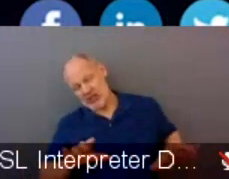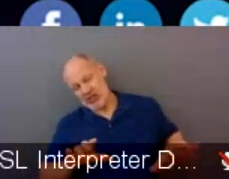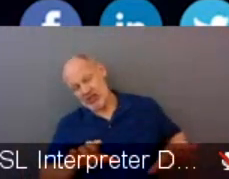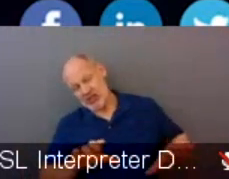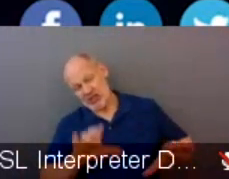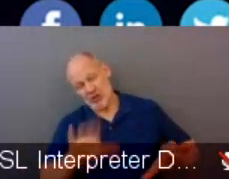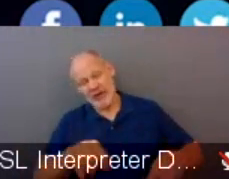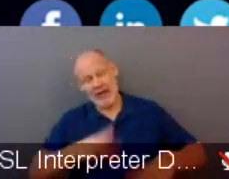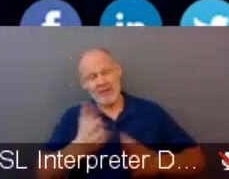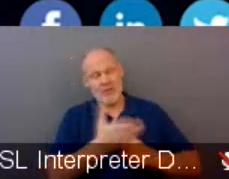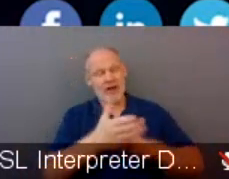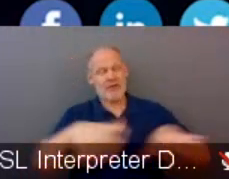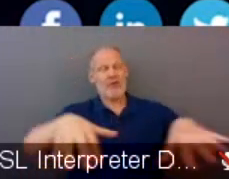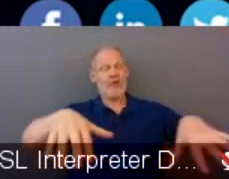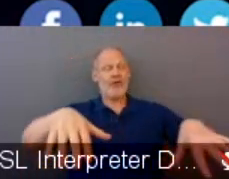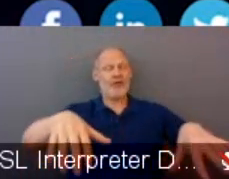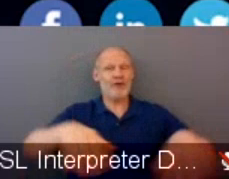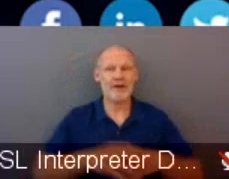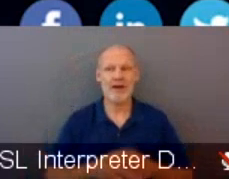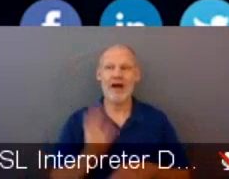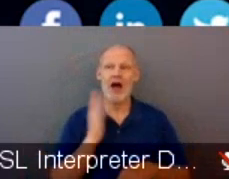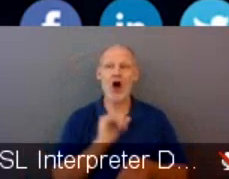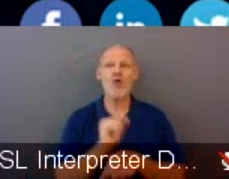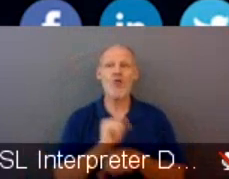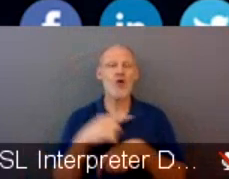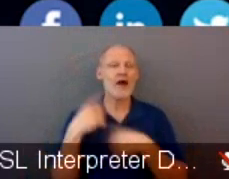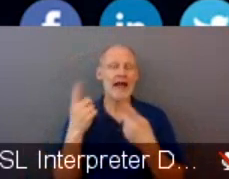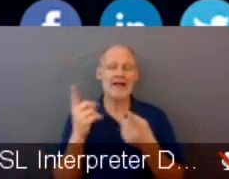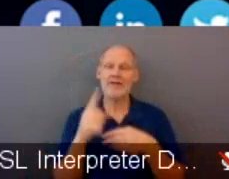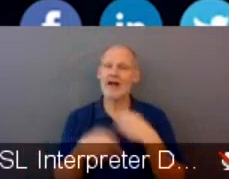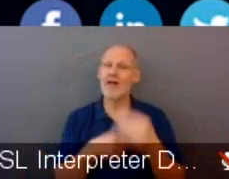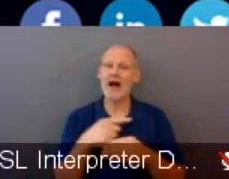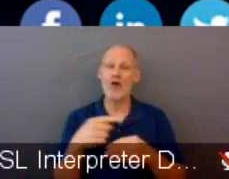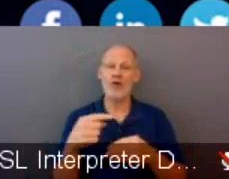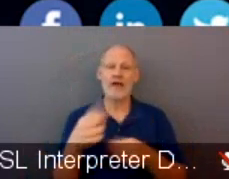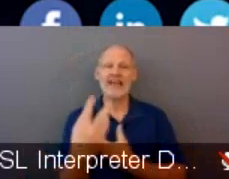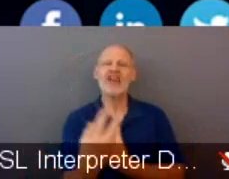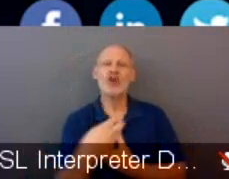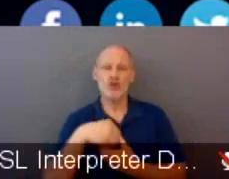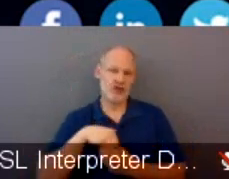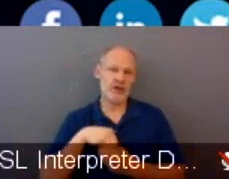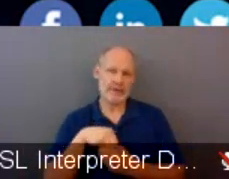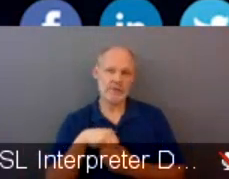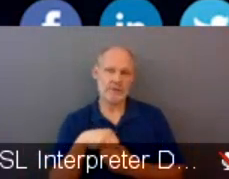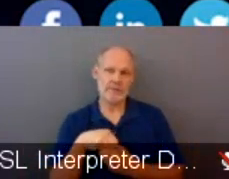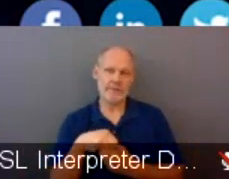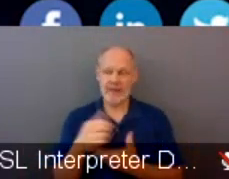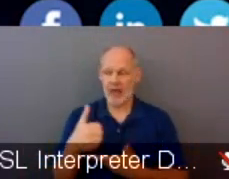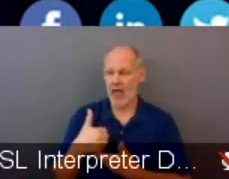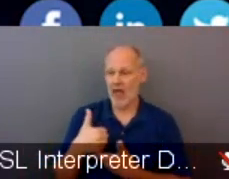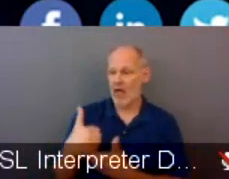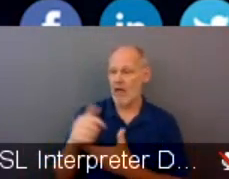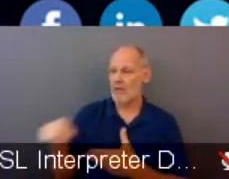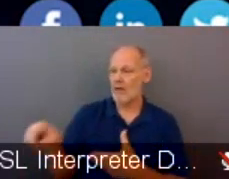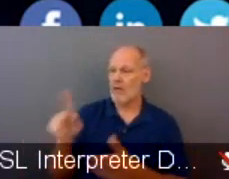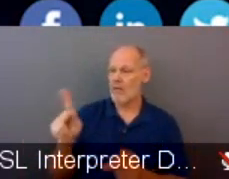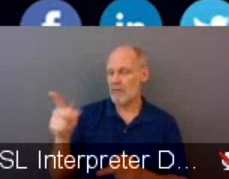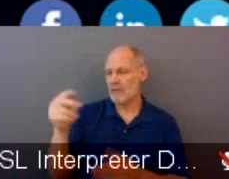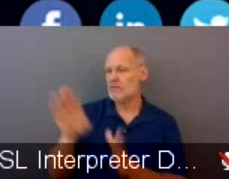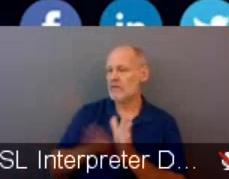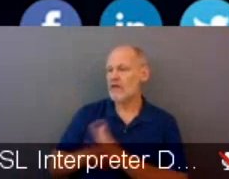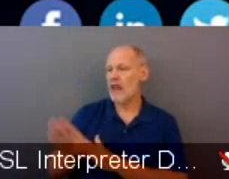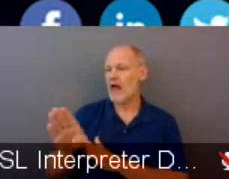at the Hutch to really engage folks in developing a critical awareness of